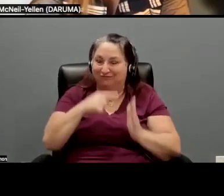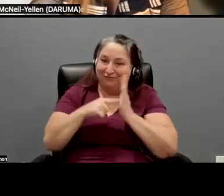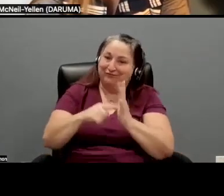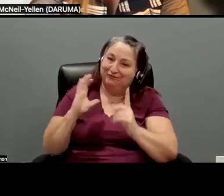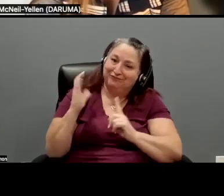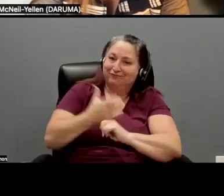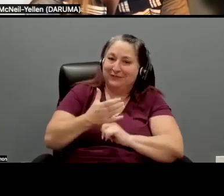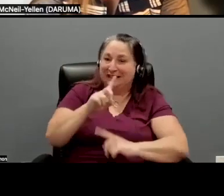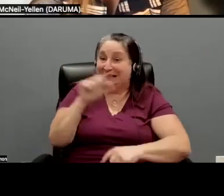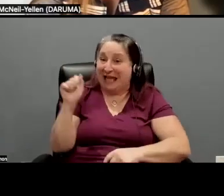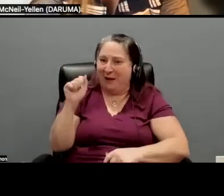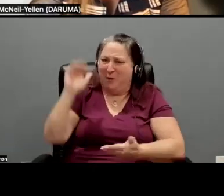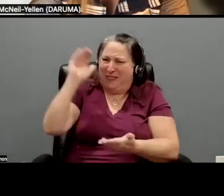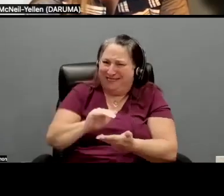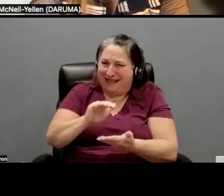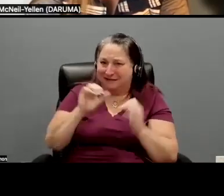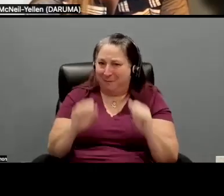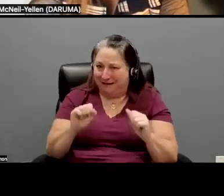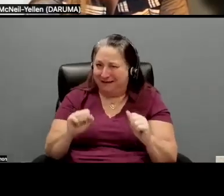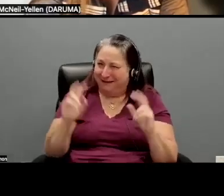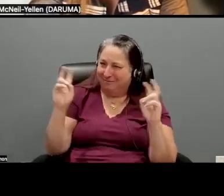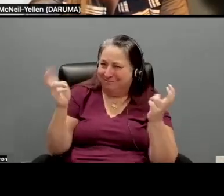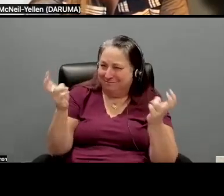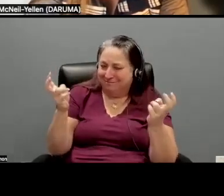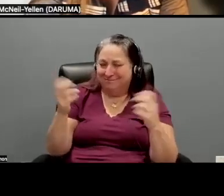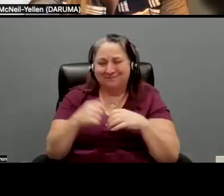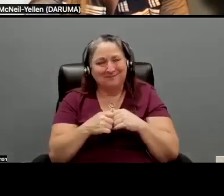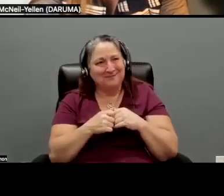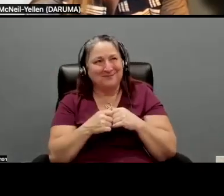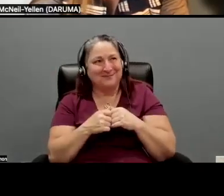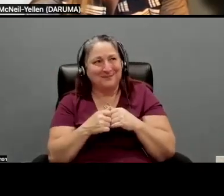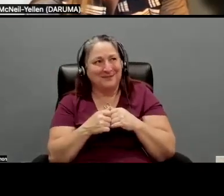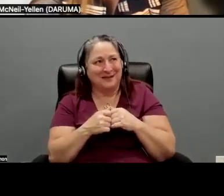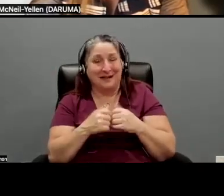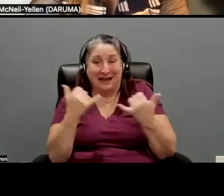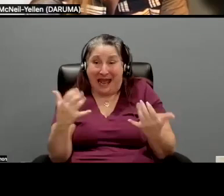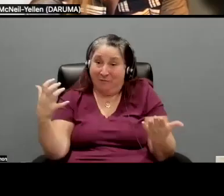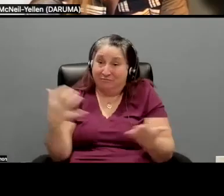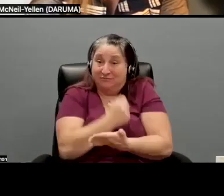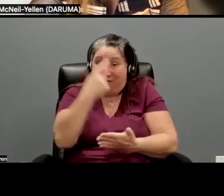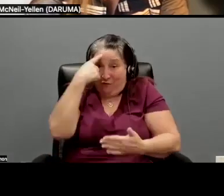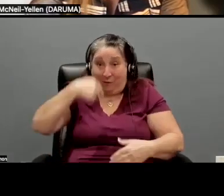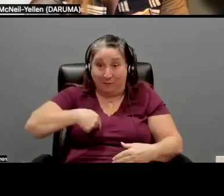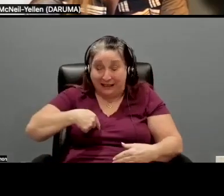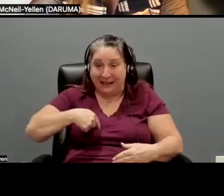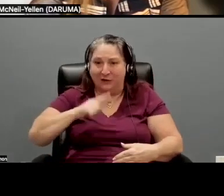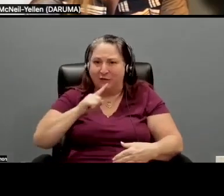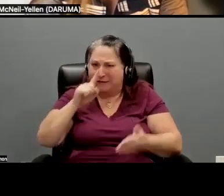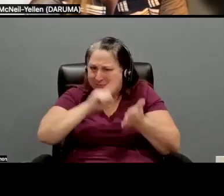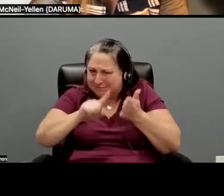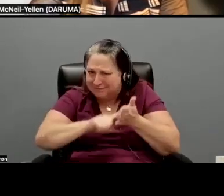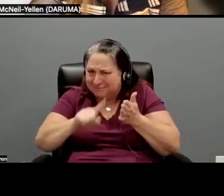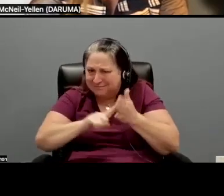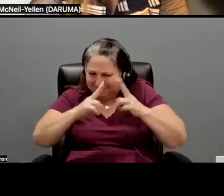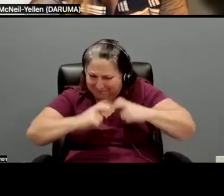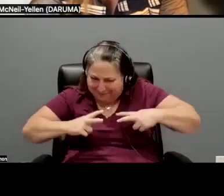ability in a sense. Um, this is an opportunity for me, not only to explore all of the emotional range